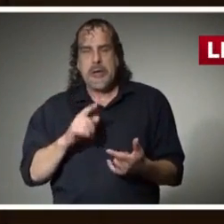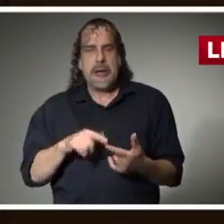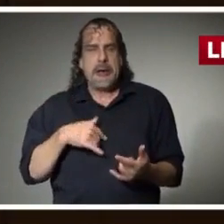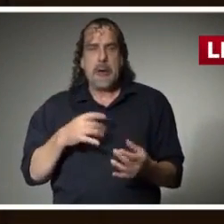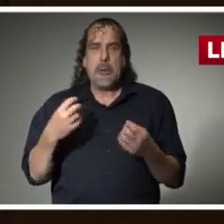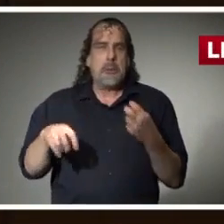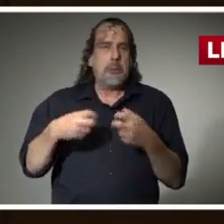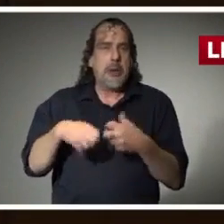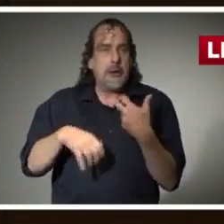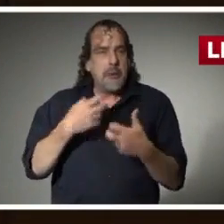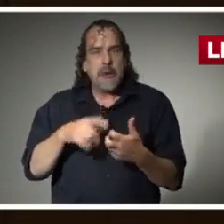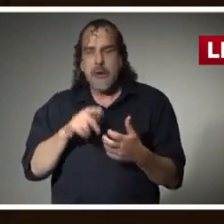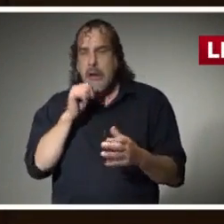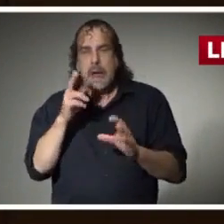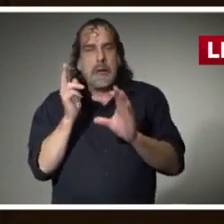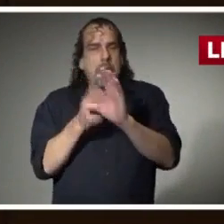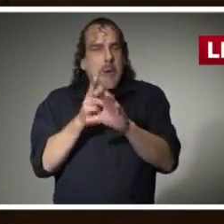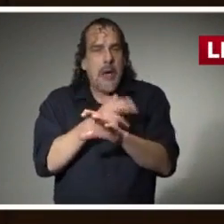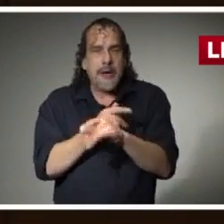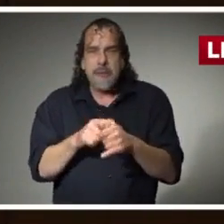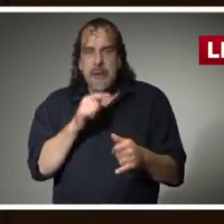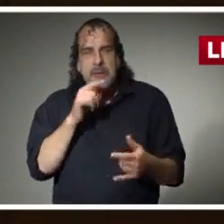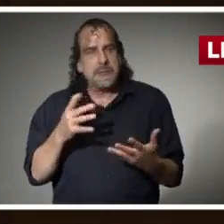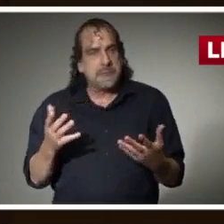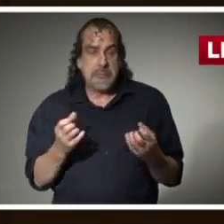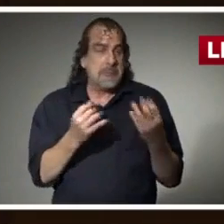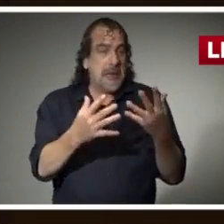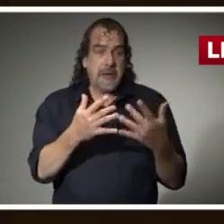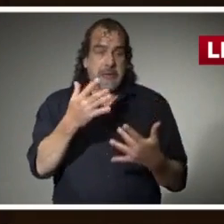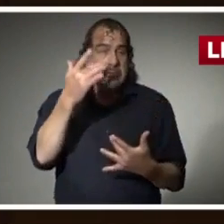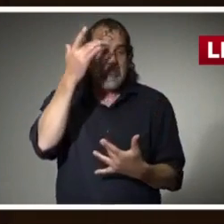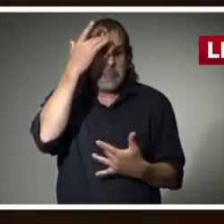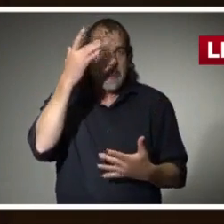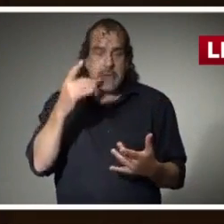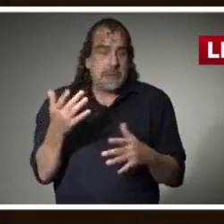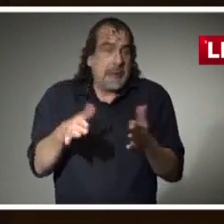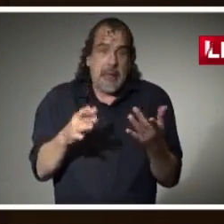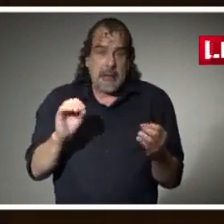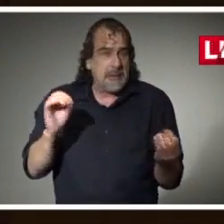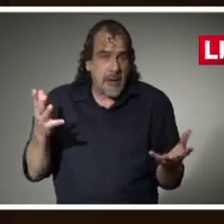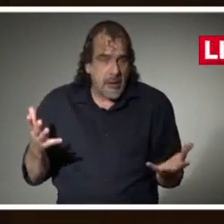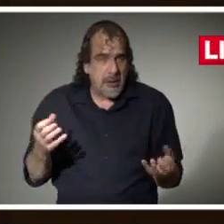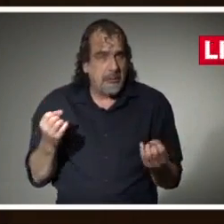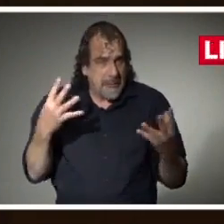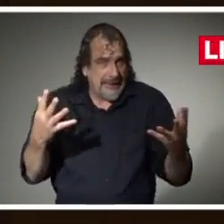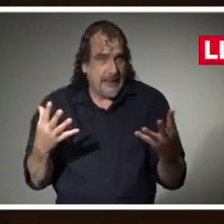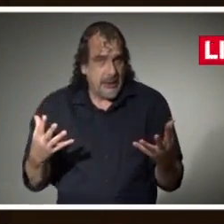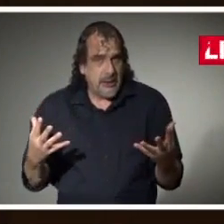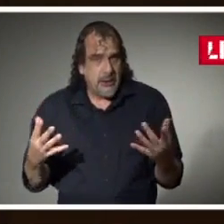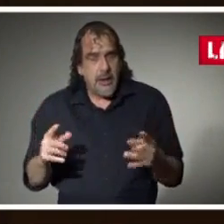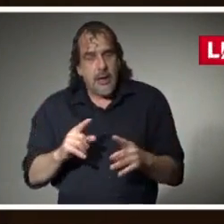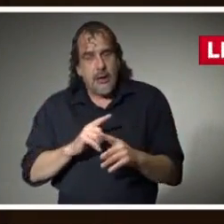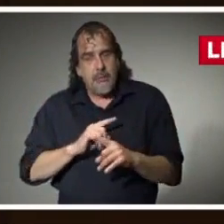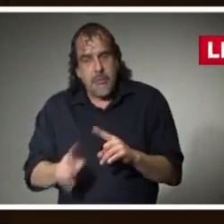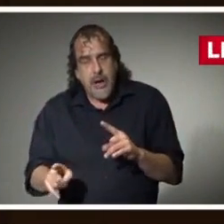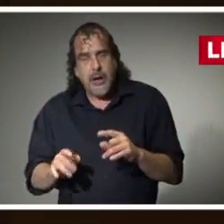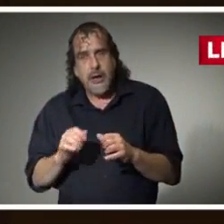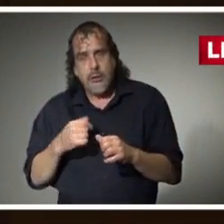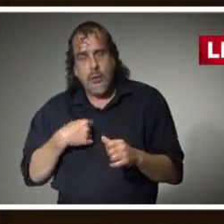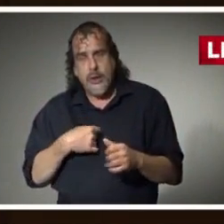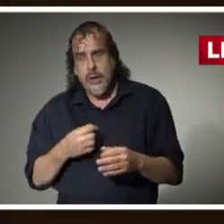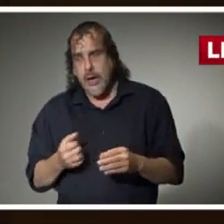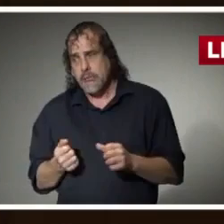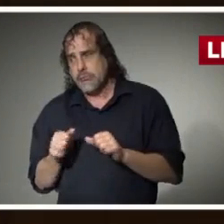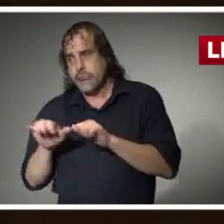-term problems, without requiring hospitalization, without deaths. But we can serve as a source of transmission